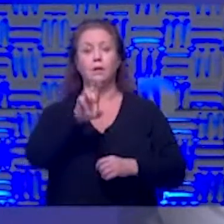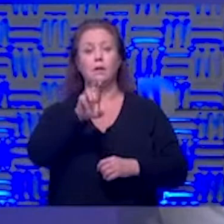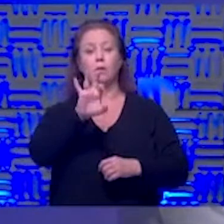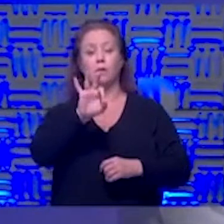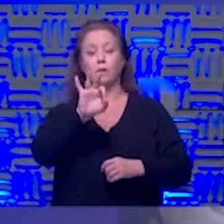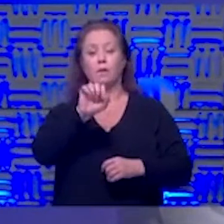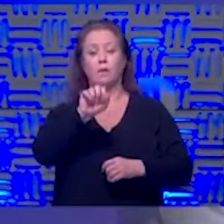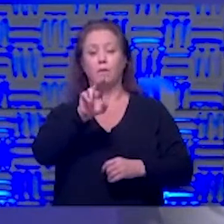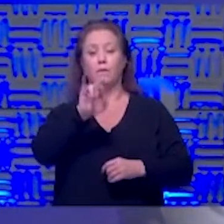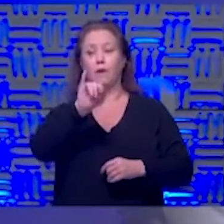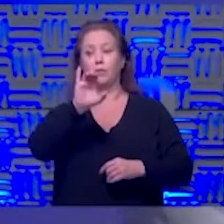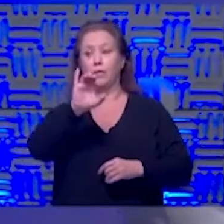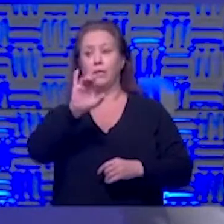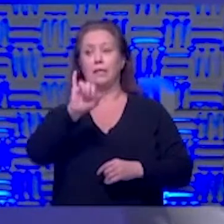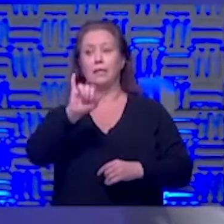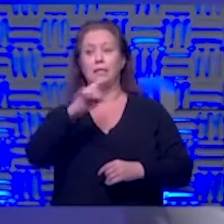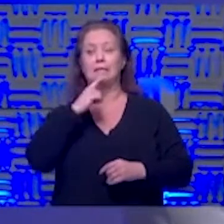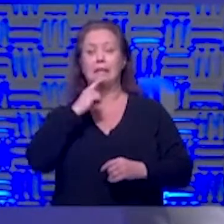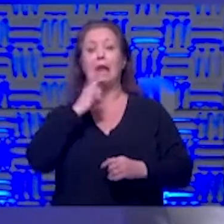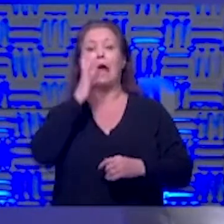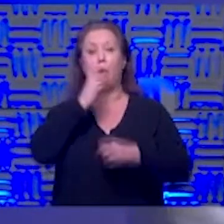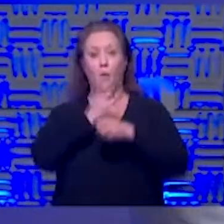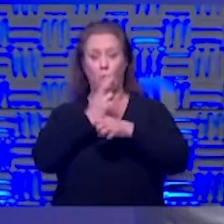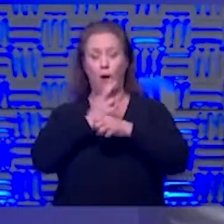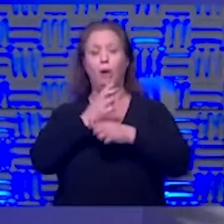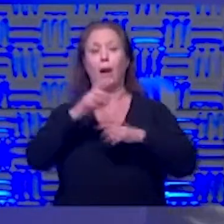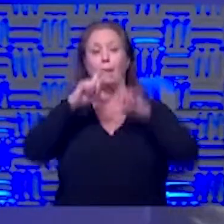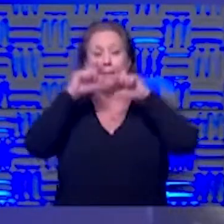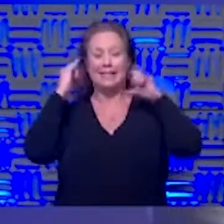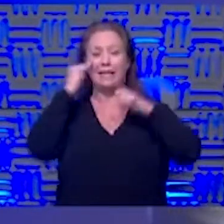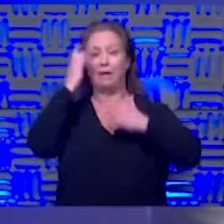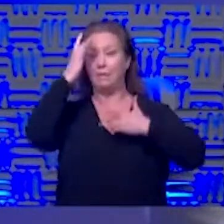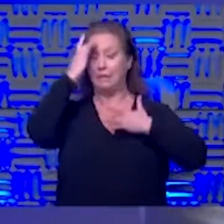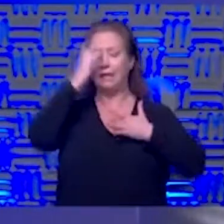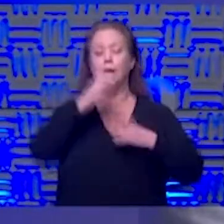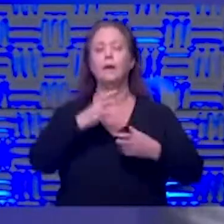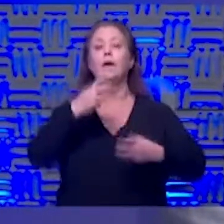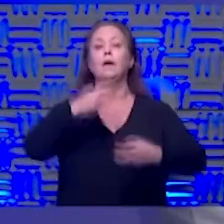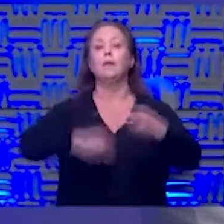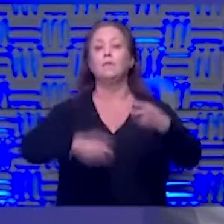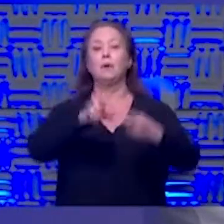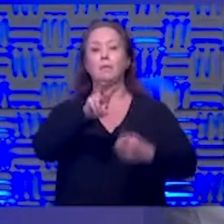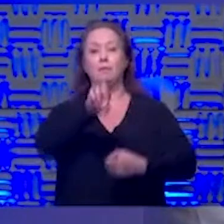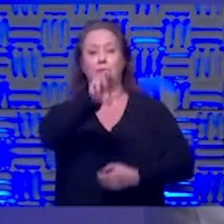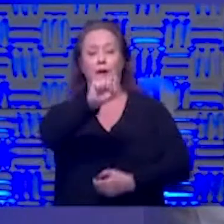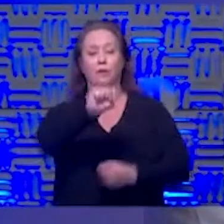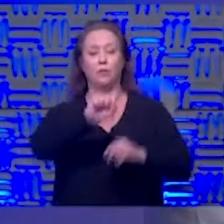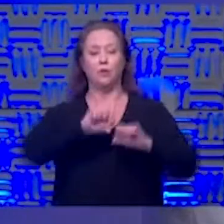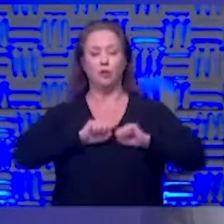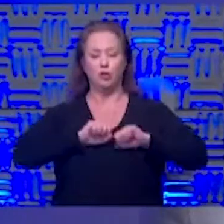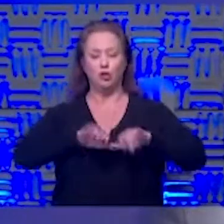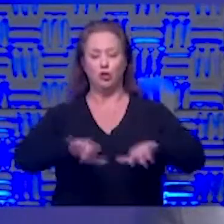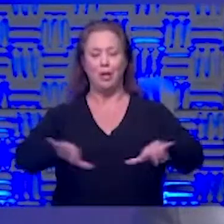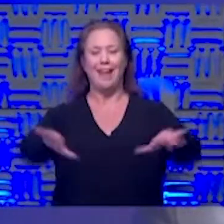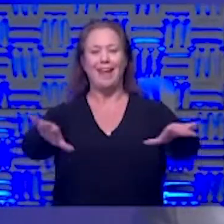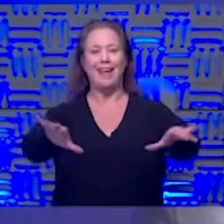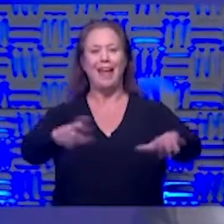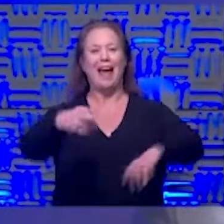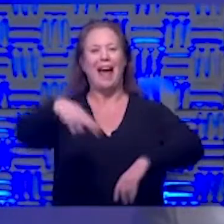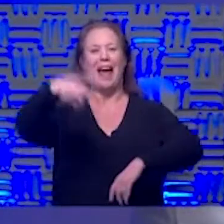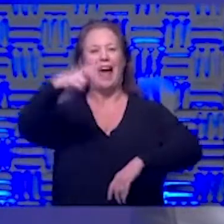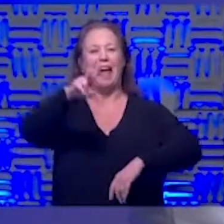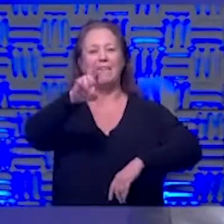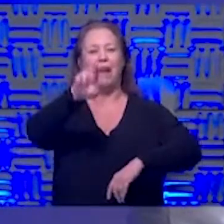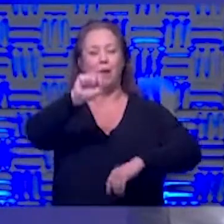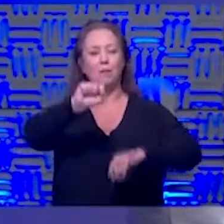initially said i would wear a mask if i was sick the problem is with this virus we know that you can shed high amounts of virus one to two